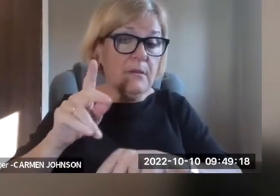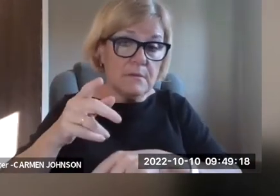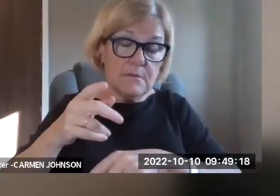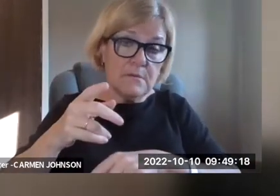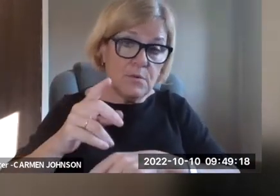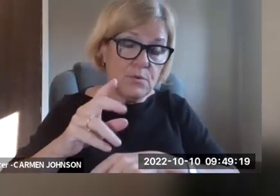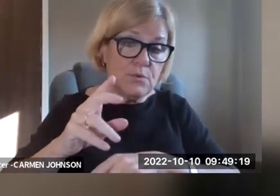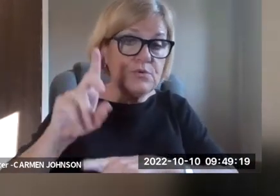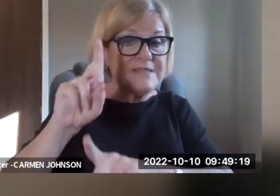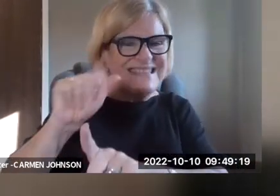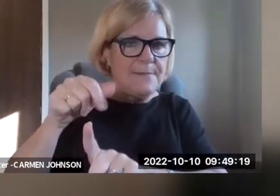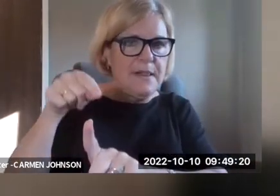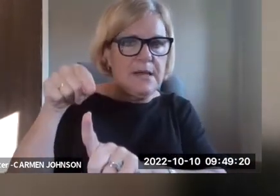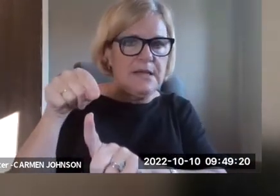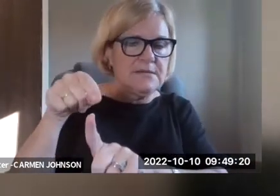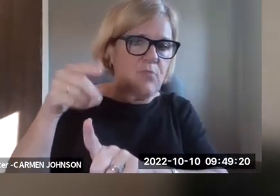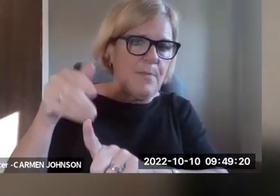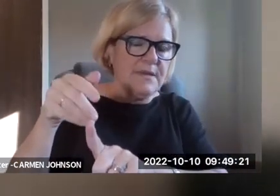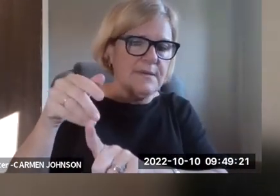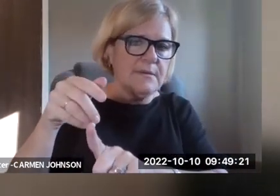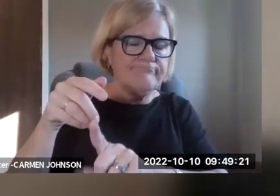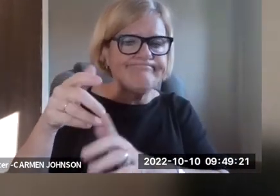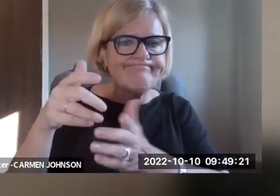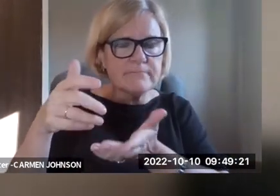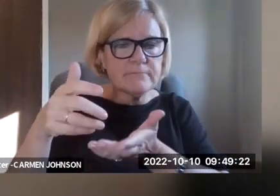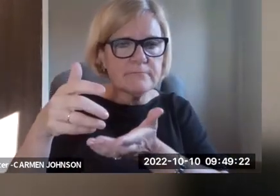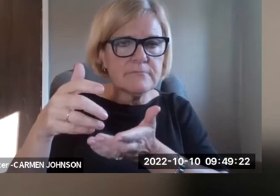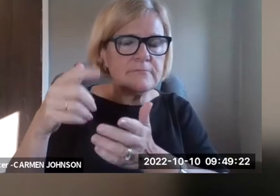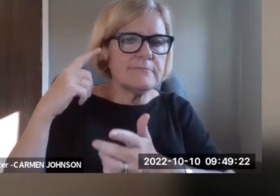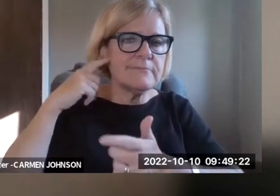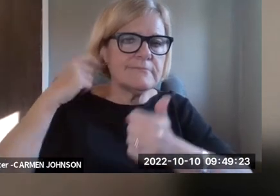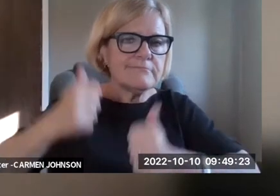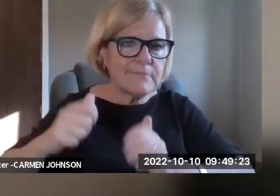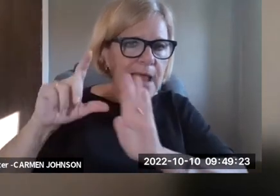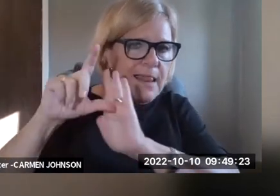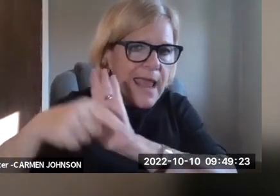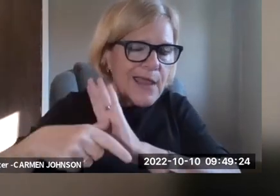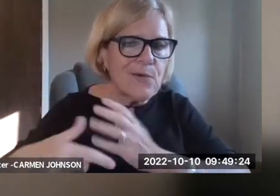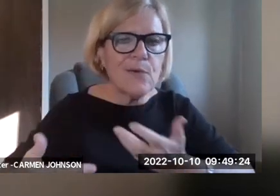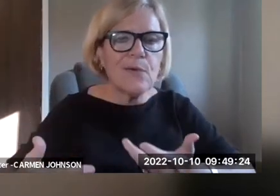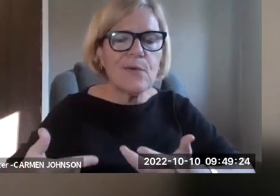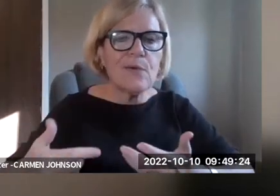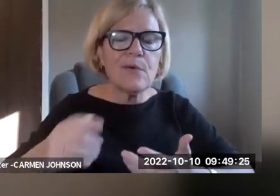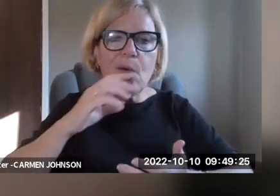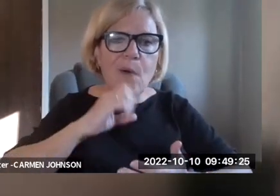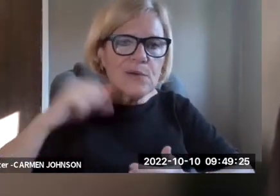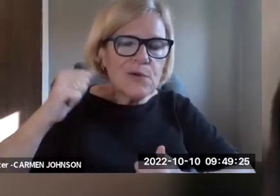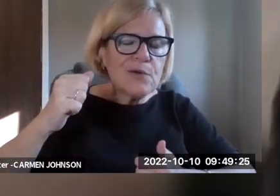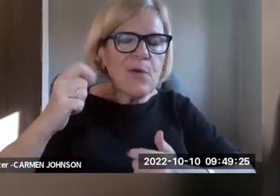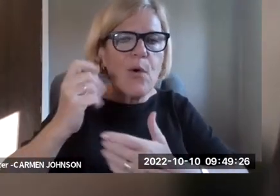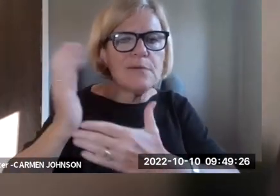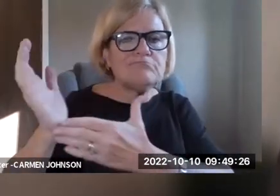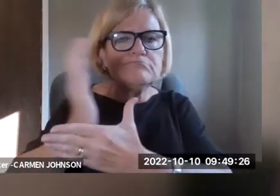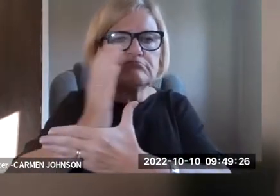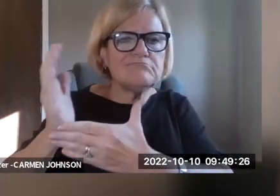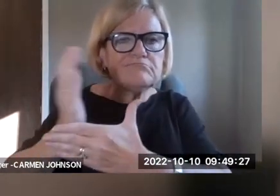capital D deaf and also, um, people whose, um, disabilities are perhaps later